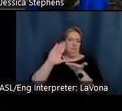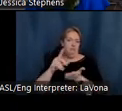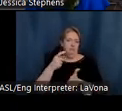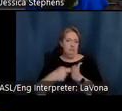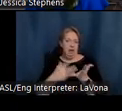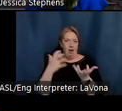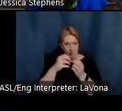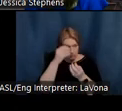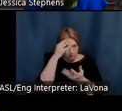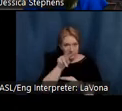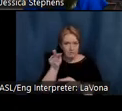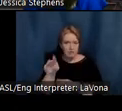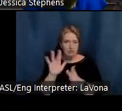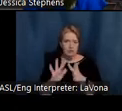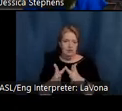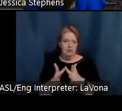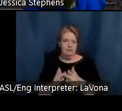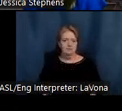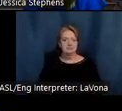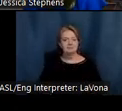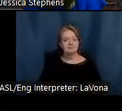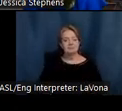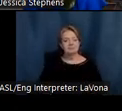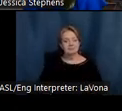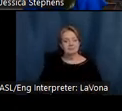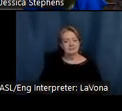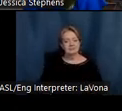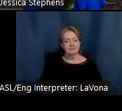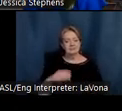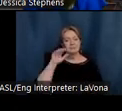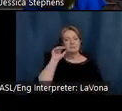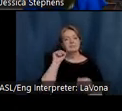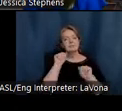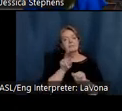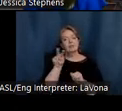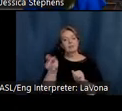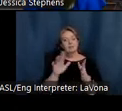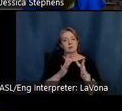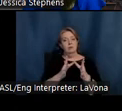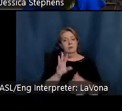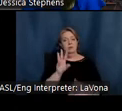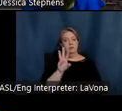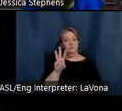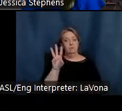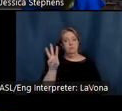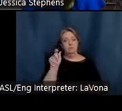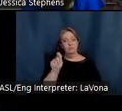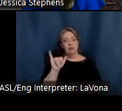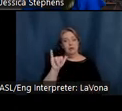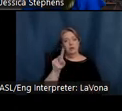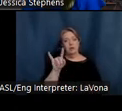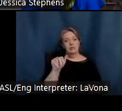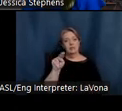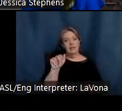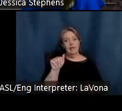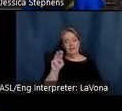for details. You can visit our website, www.indianamuseum.org, slash